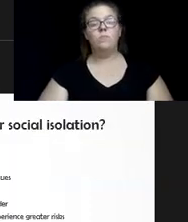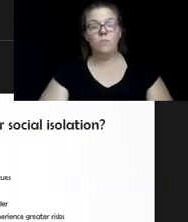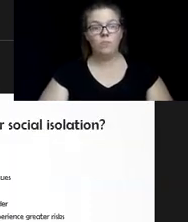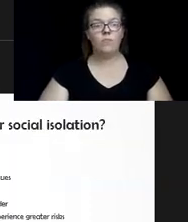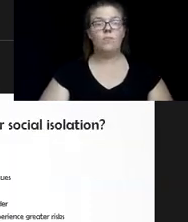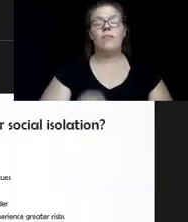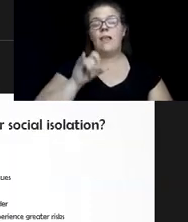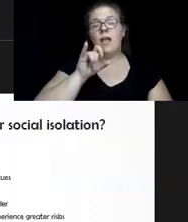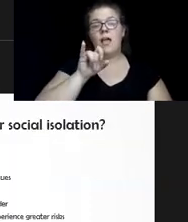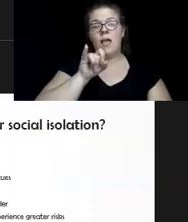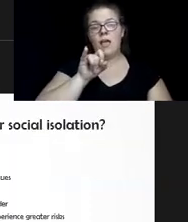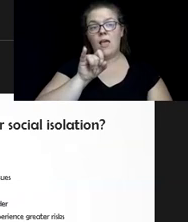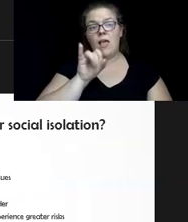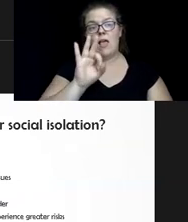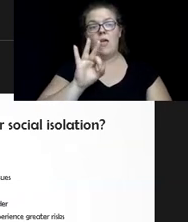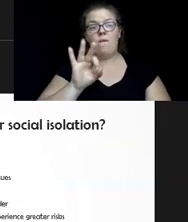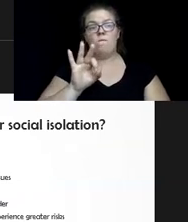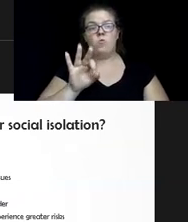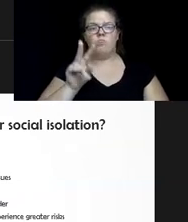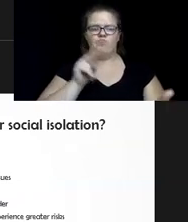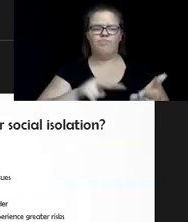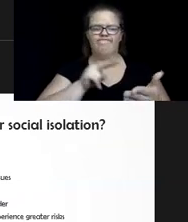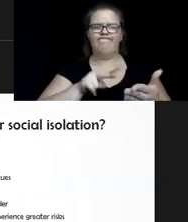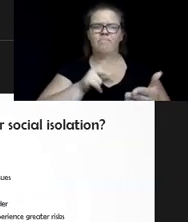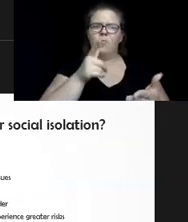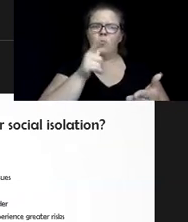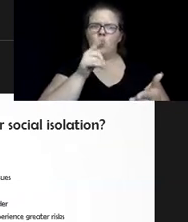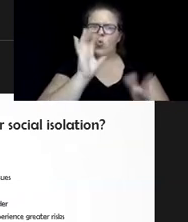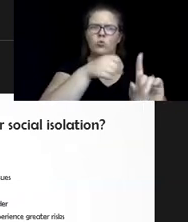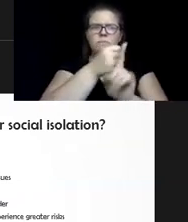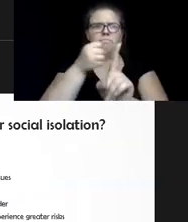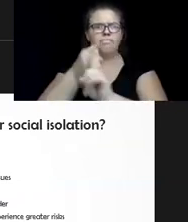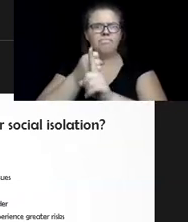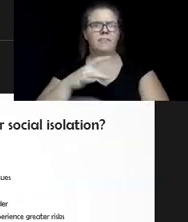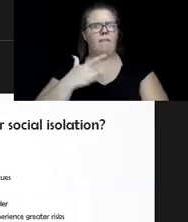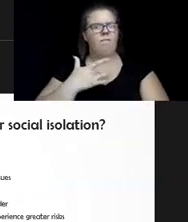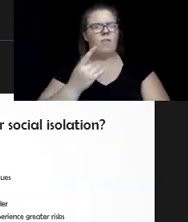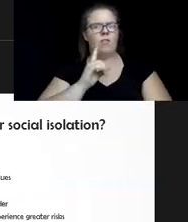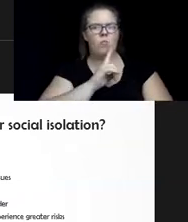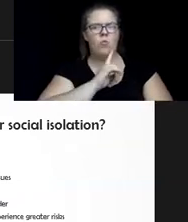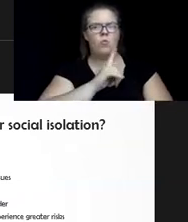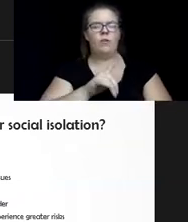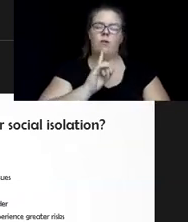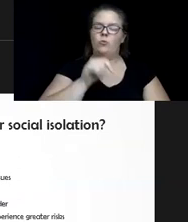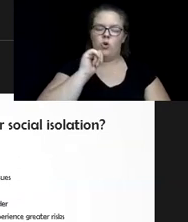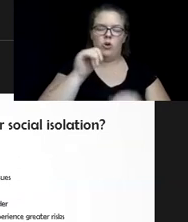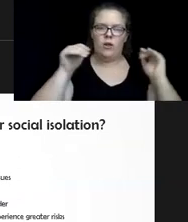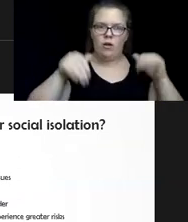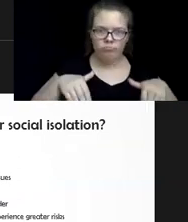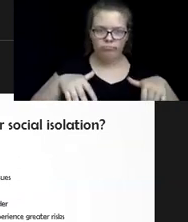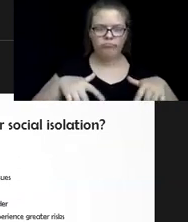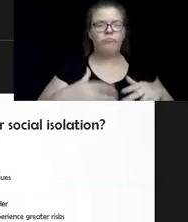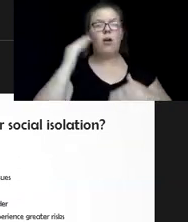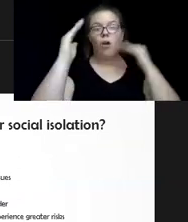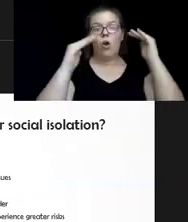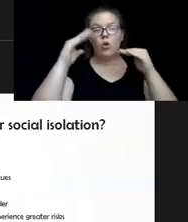If you go on to drill down on who is most affected by loneliness, I'm sure it's no surprise to most of you that the adults